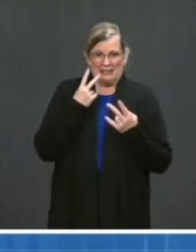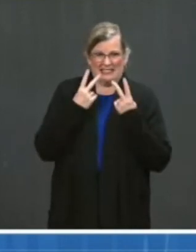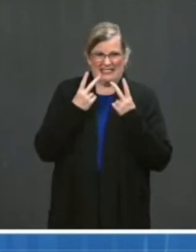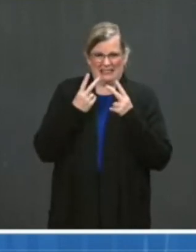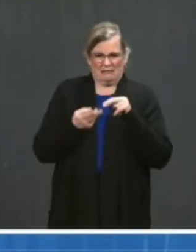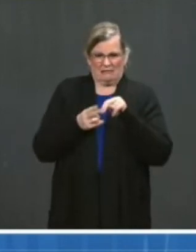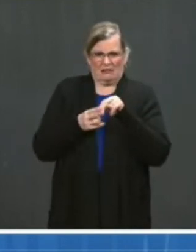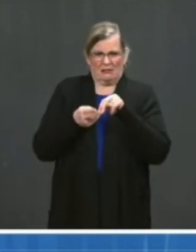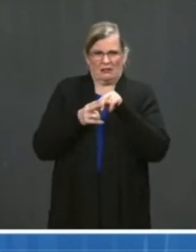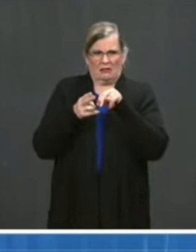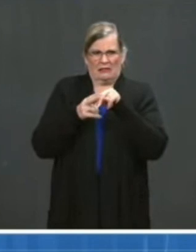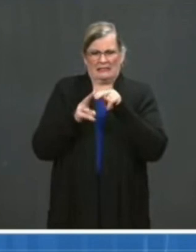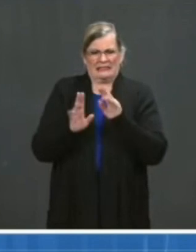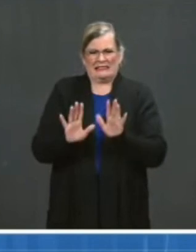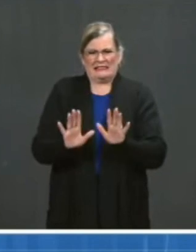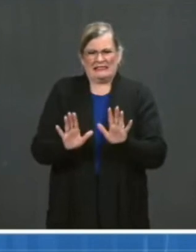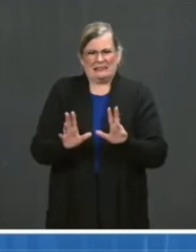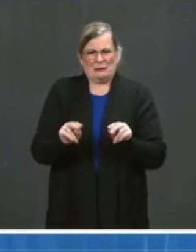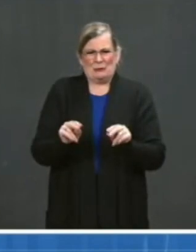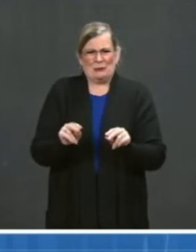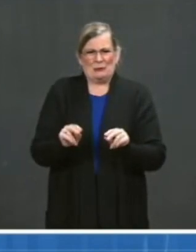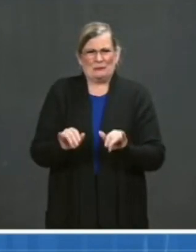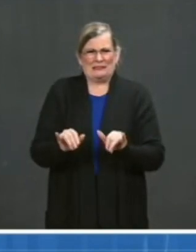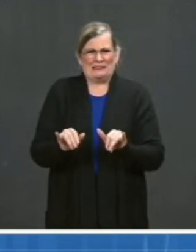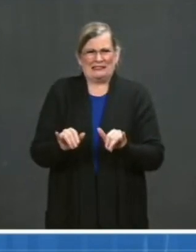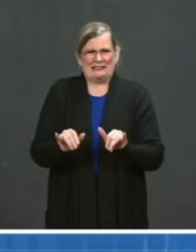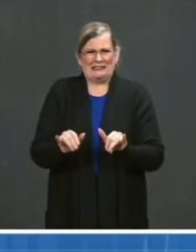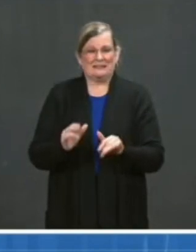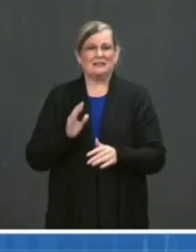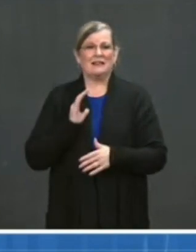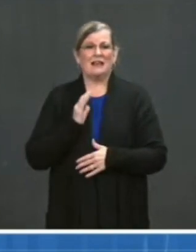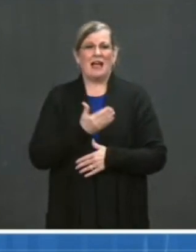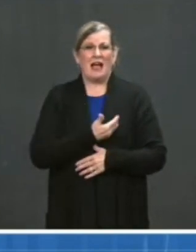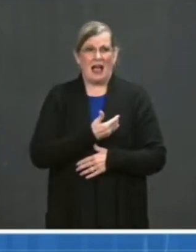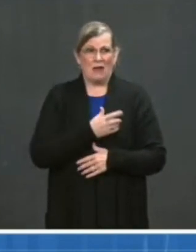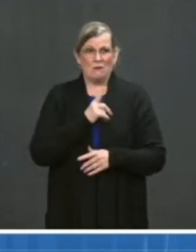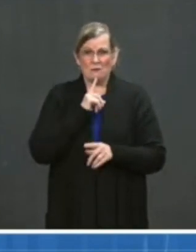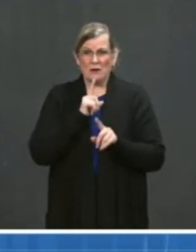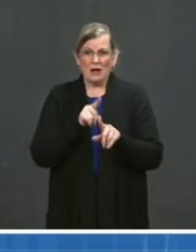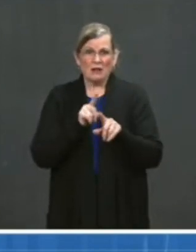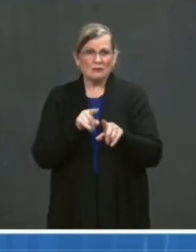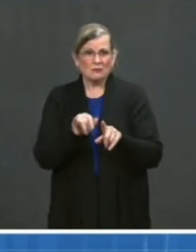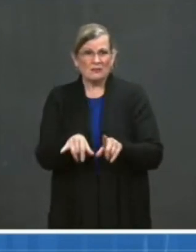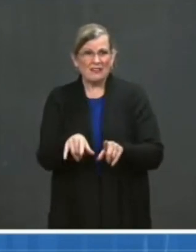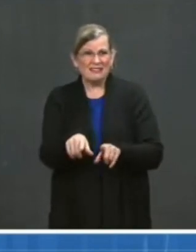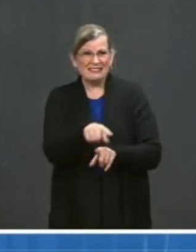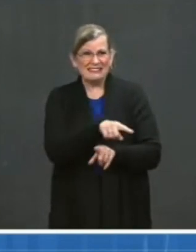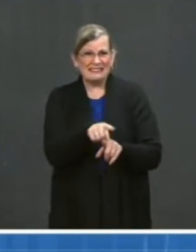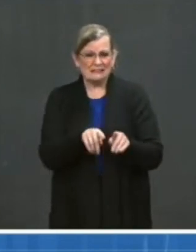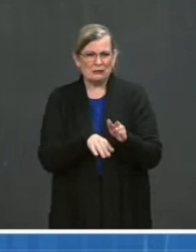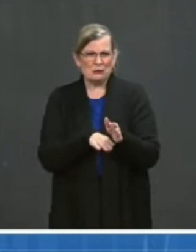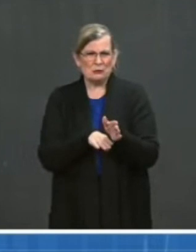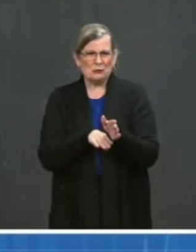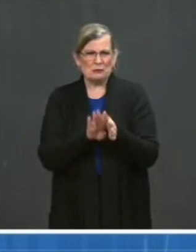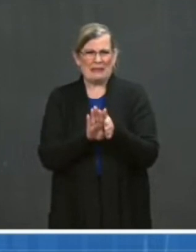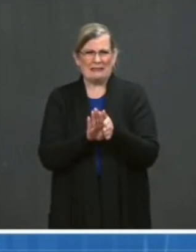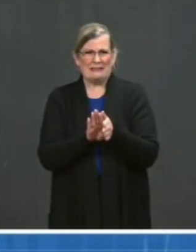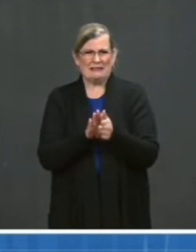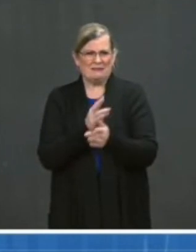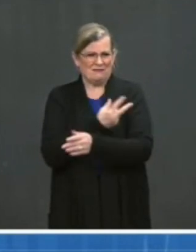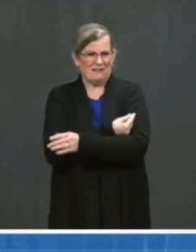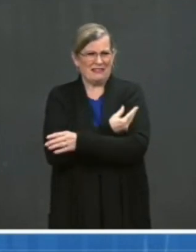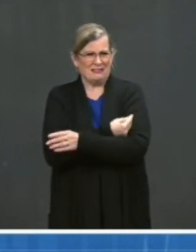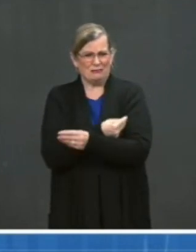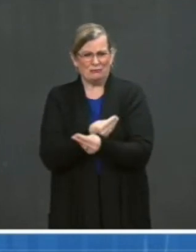Our whole-of-government response is accelerating to get Americans vaccinated as quickly, efficiently,